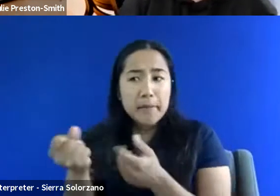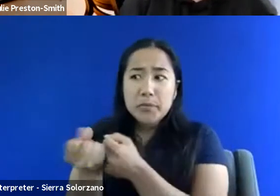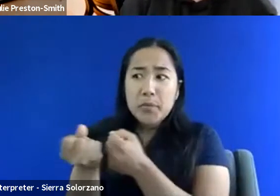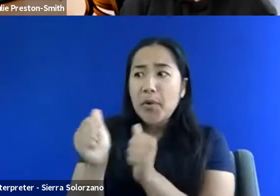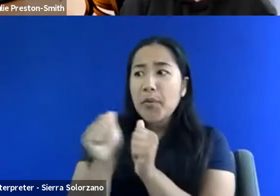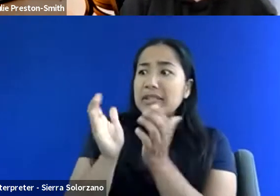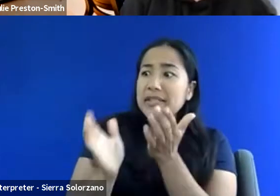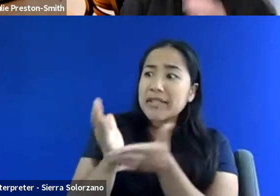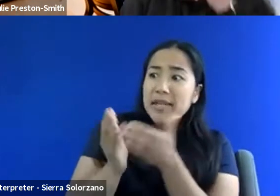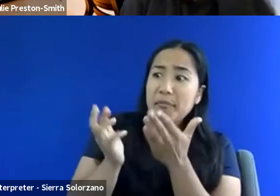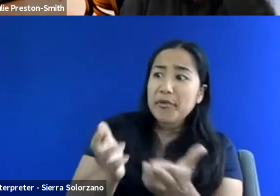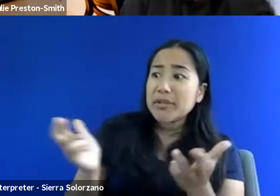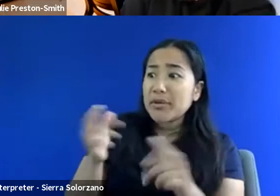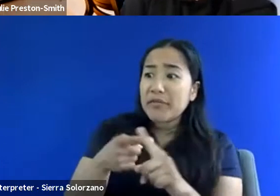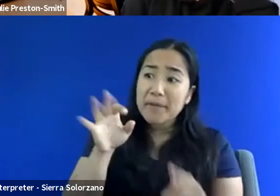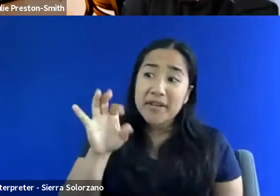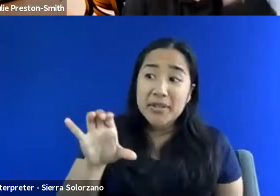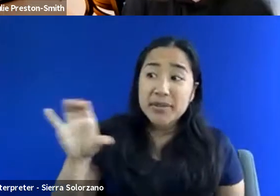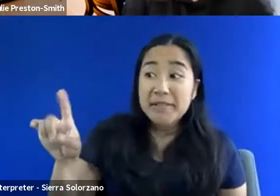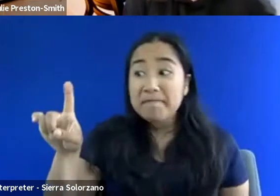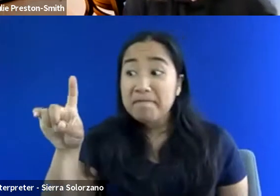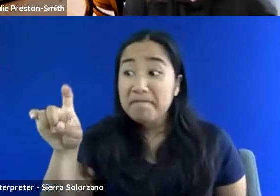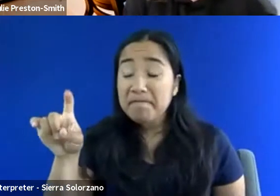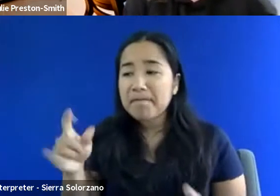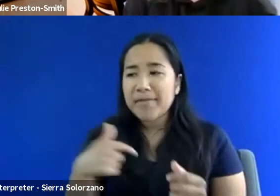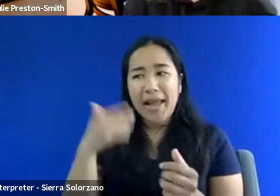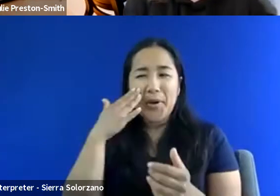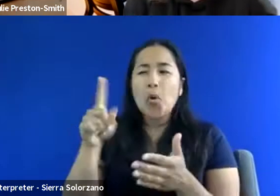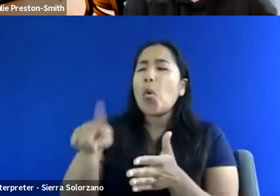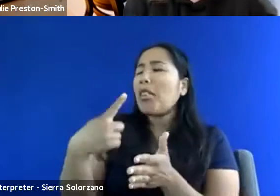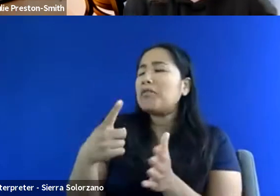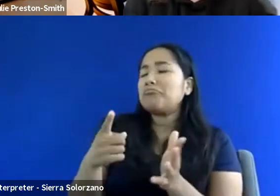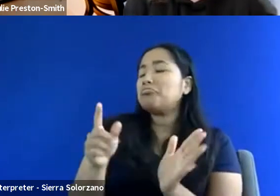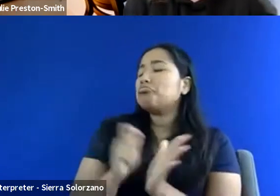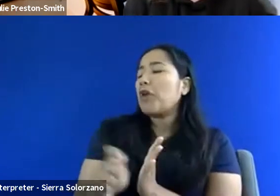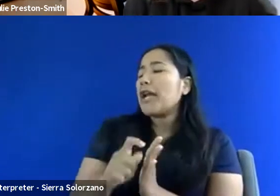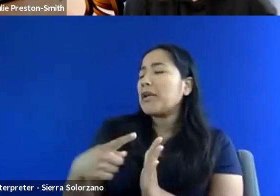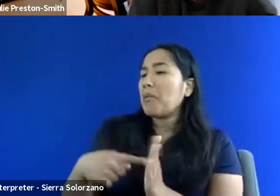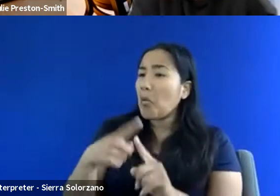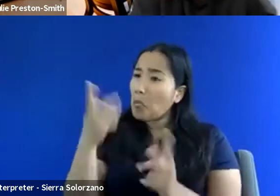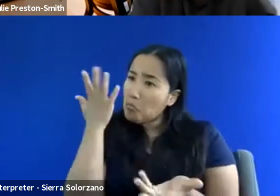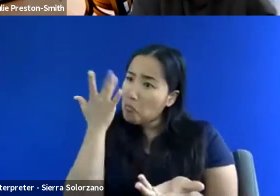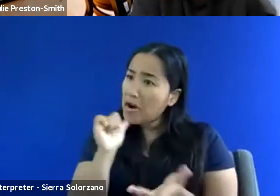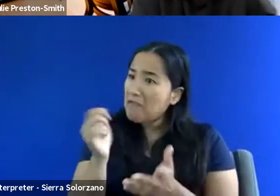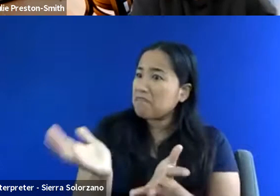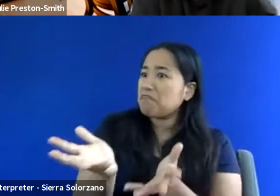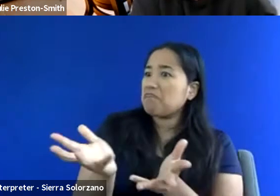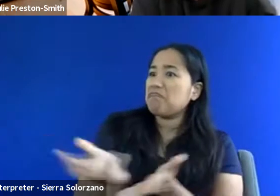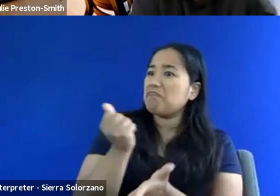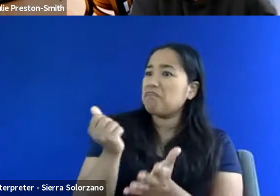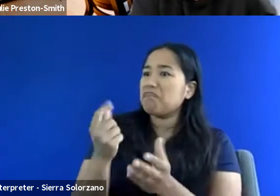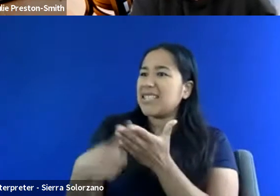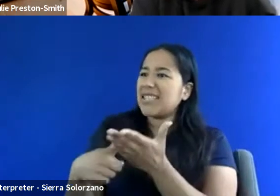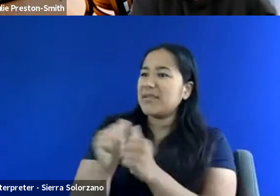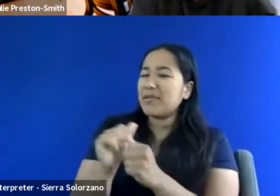Fresno city. Um, like I know you were just completing the writing assignment, but like, let's talk about that more. You know, that's an opportunity for us to connect. That's